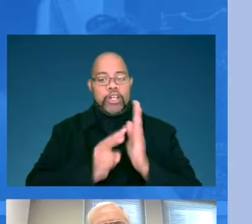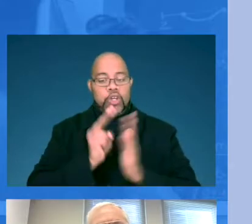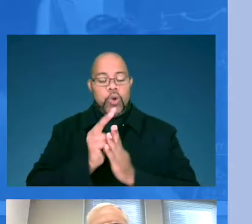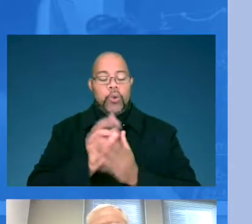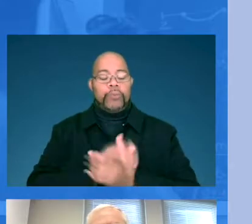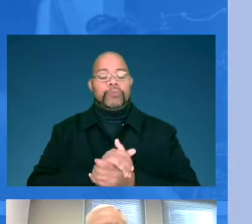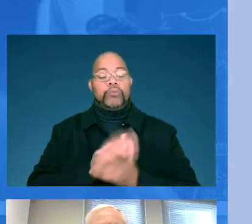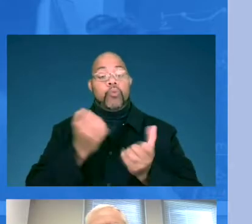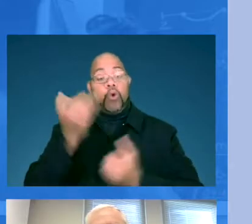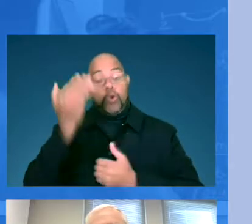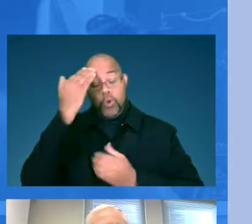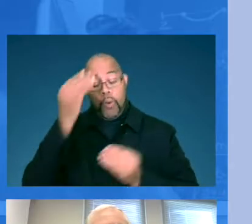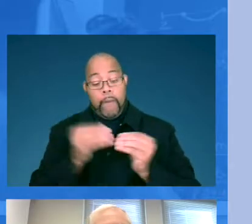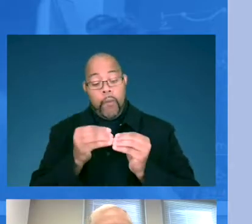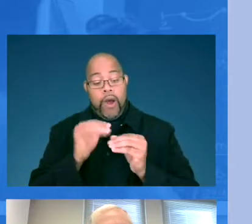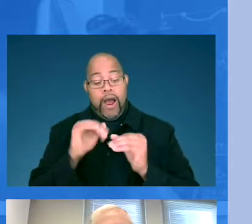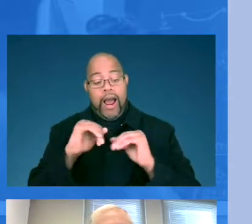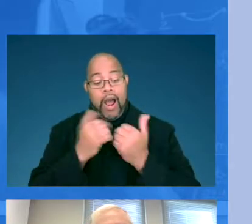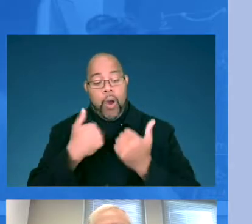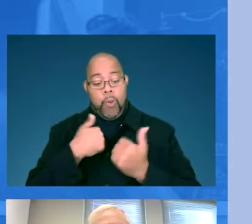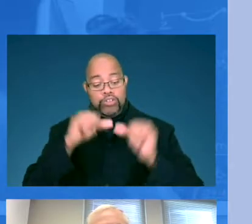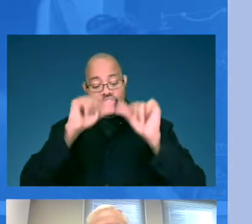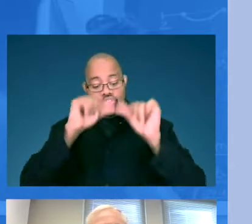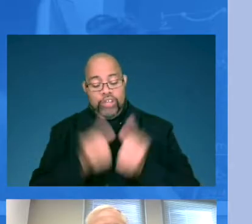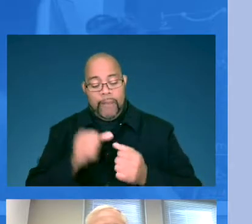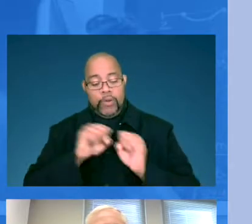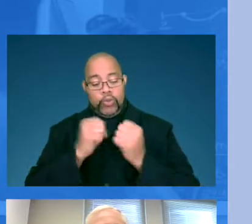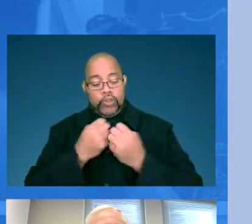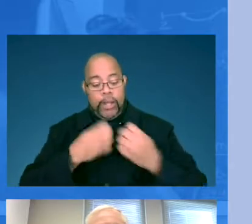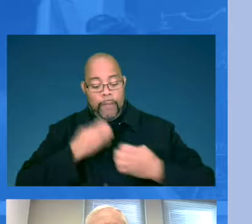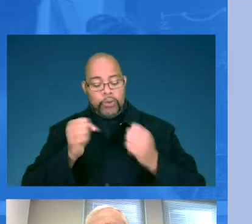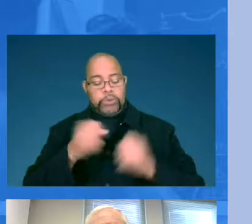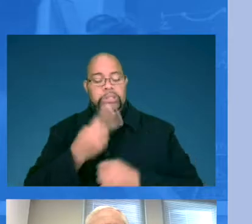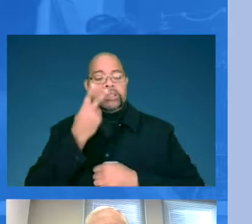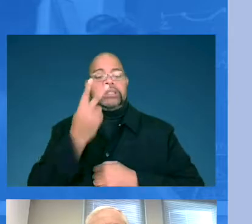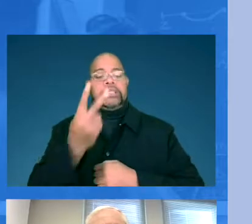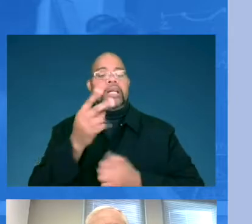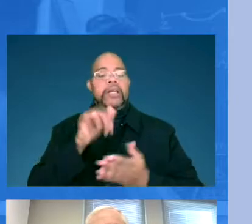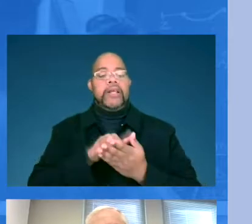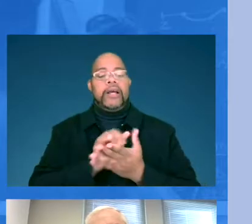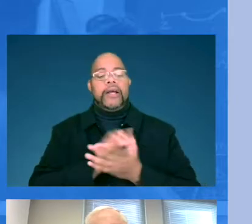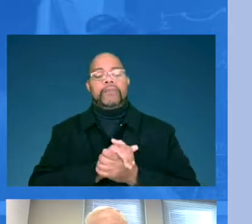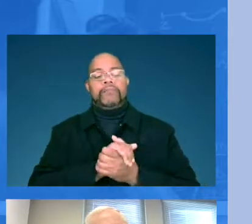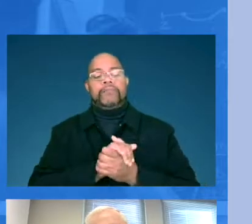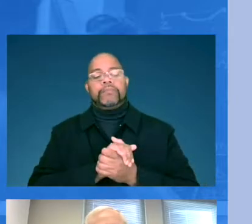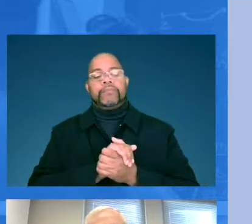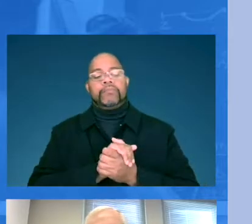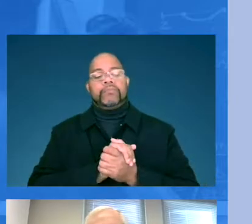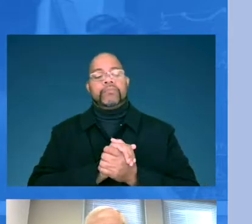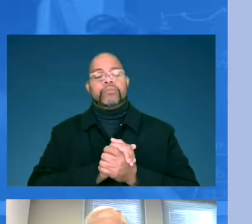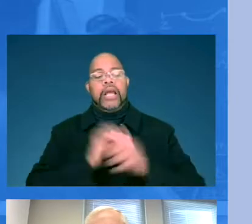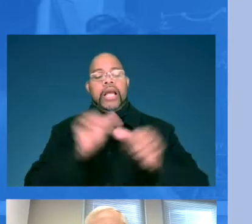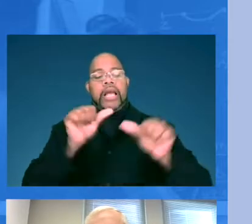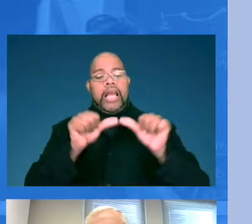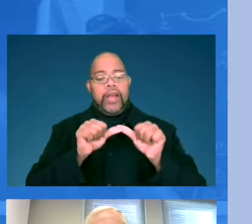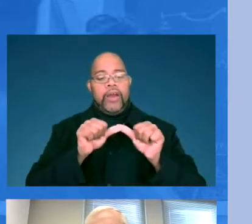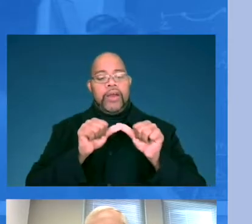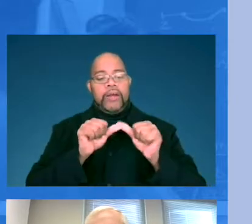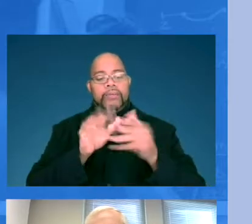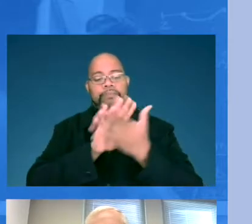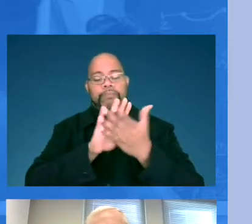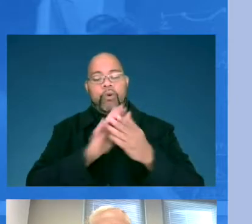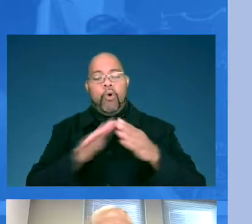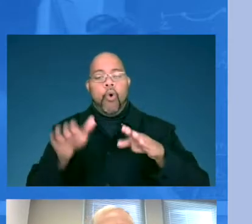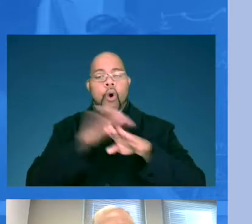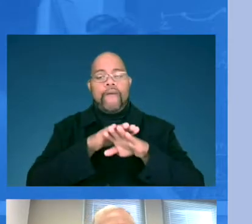bit about how we're framing social emotional. Well, you'll see that the area shaded that overlaps the academic, career, and